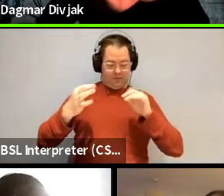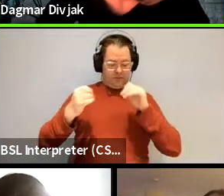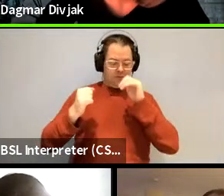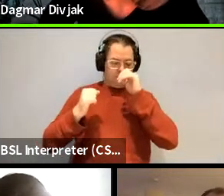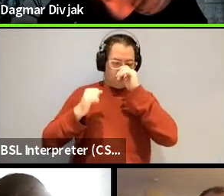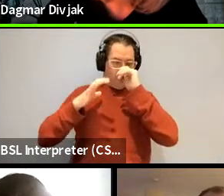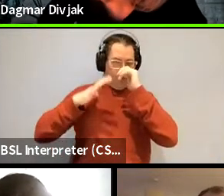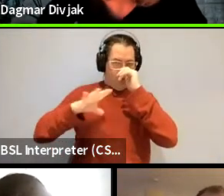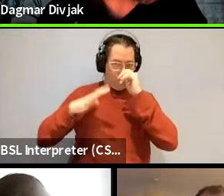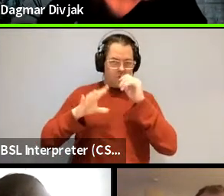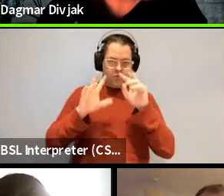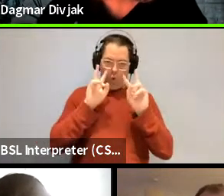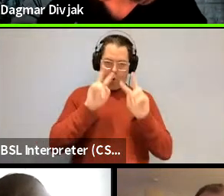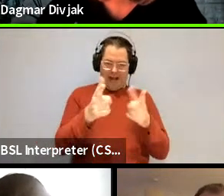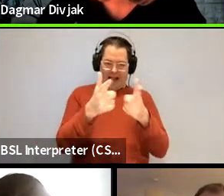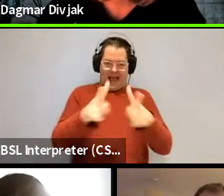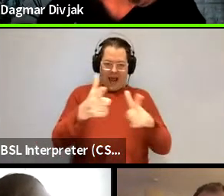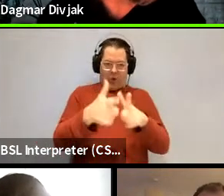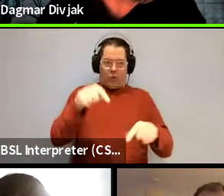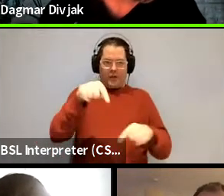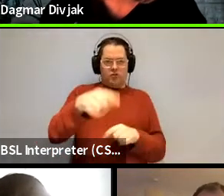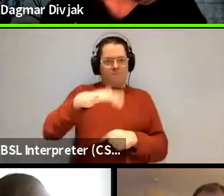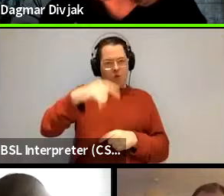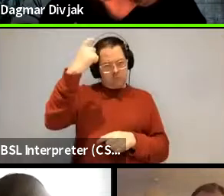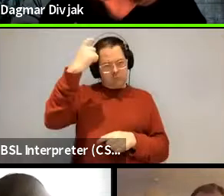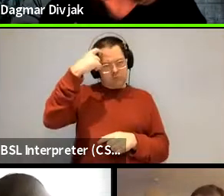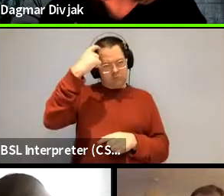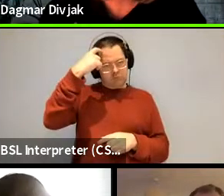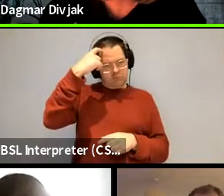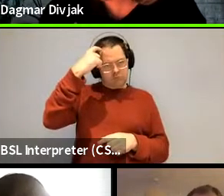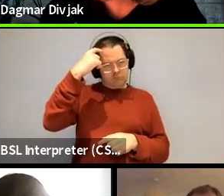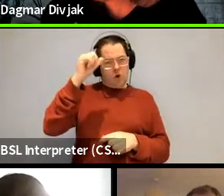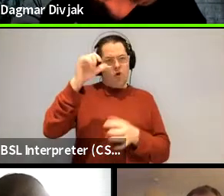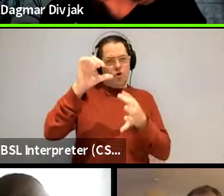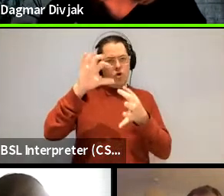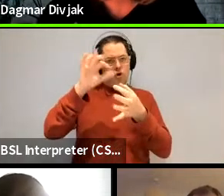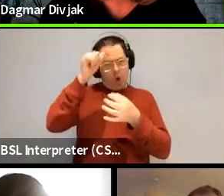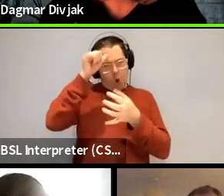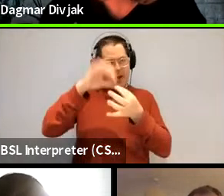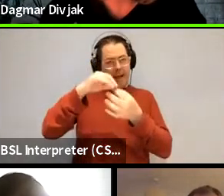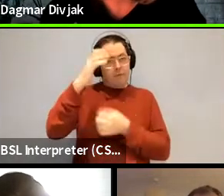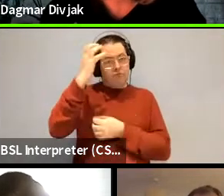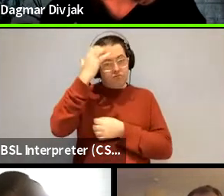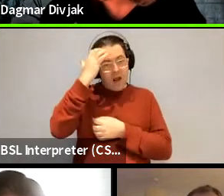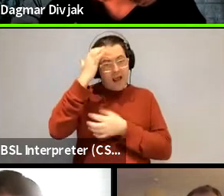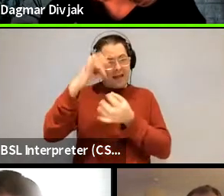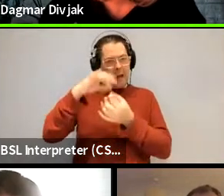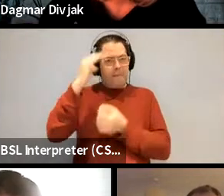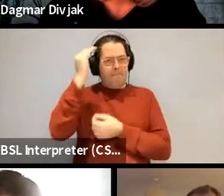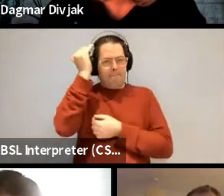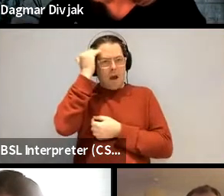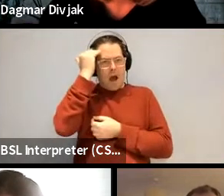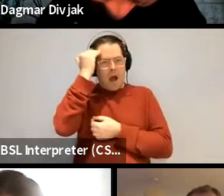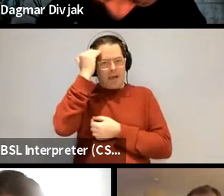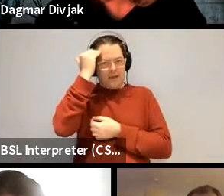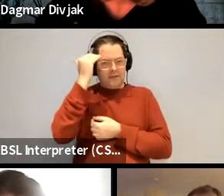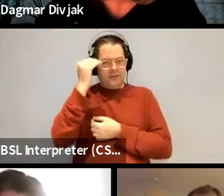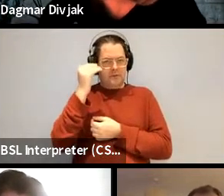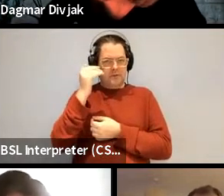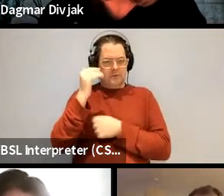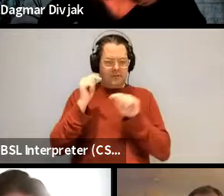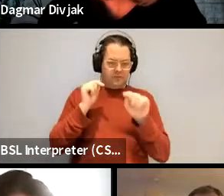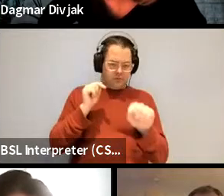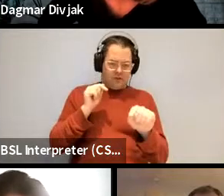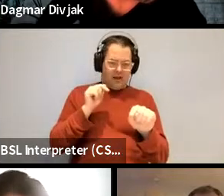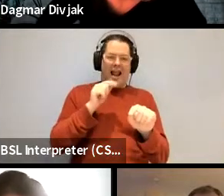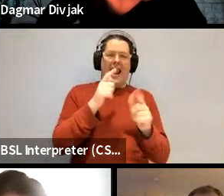language in terms of what is known about the mind and the brain from other disciplines that should be consistent with that i